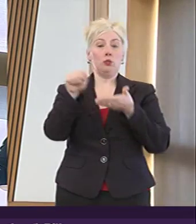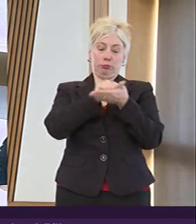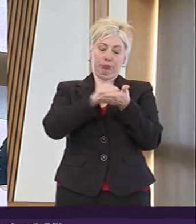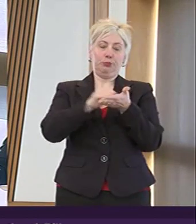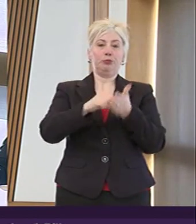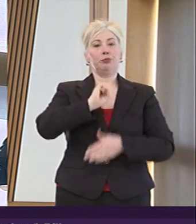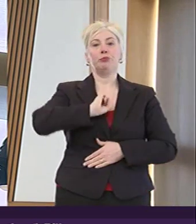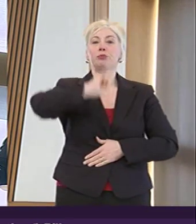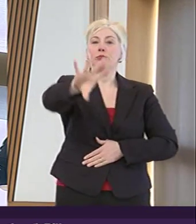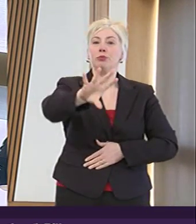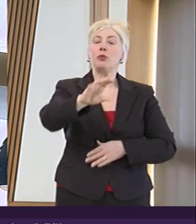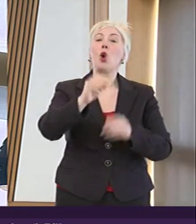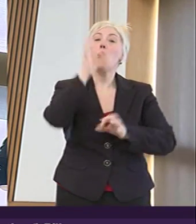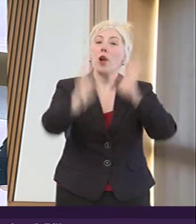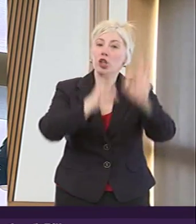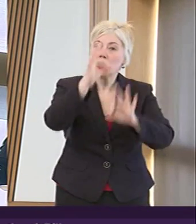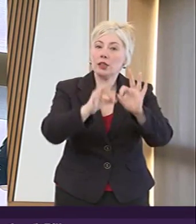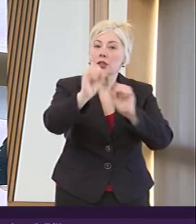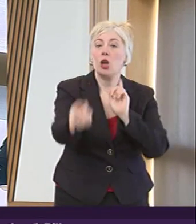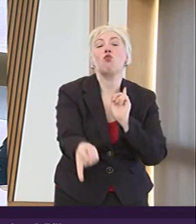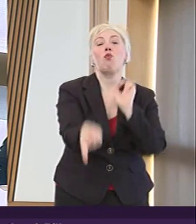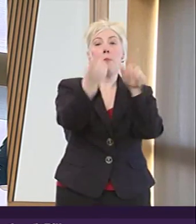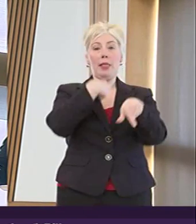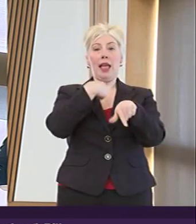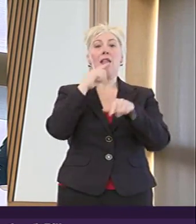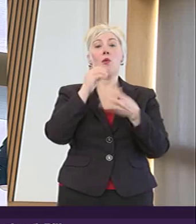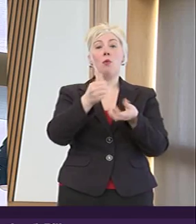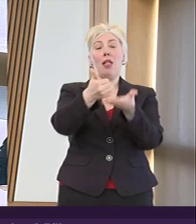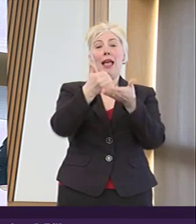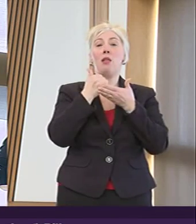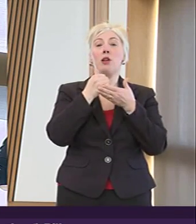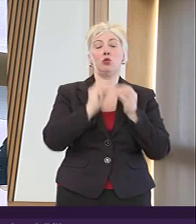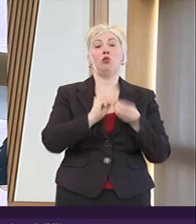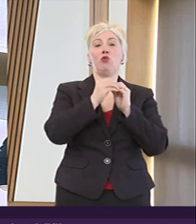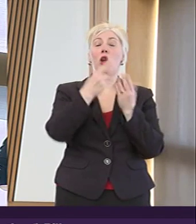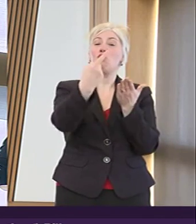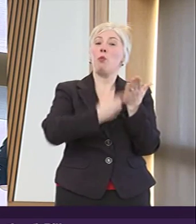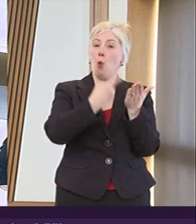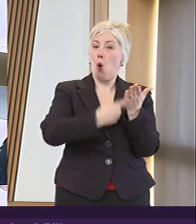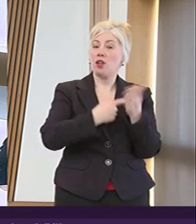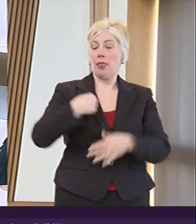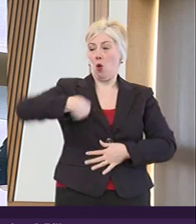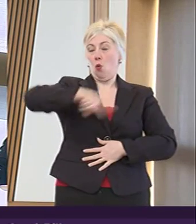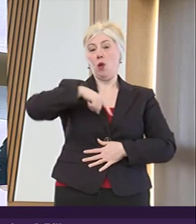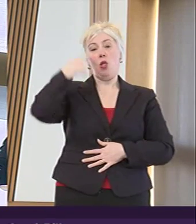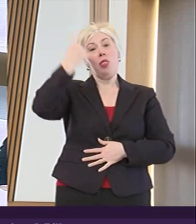received will then be used to help inform the committee report on the bill which we will consider at a later date